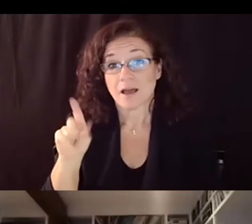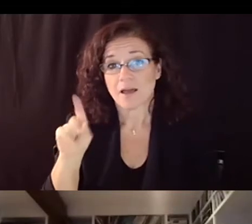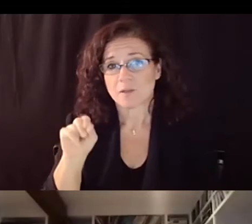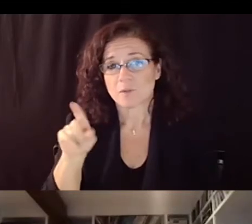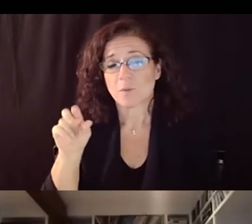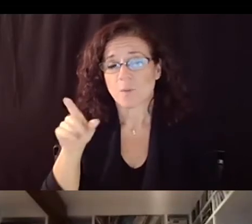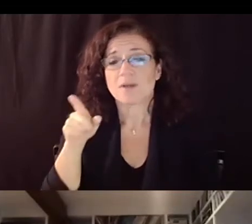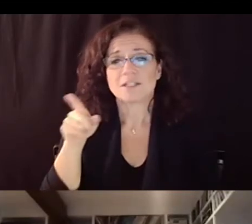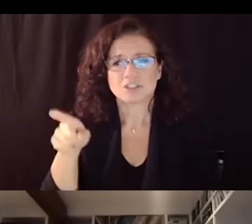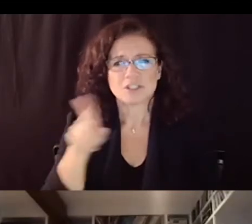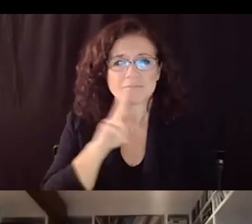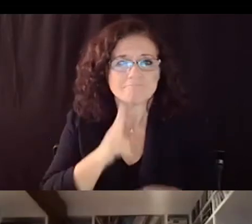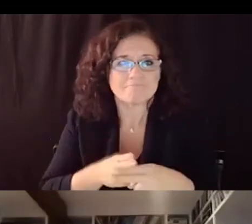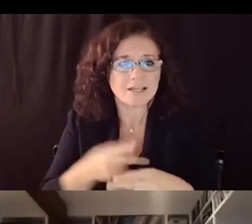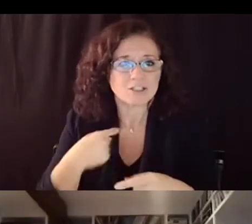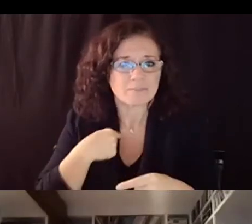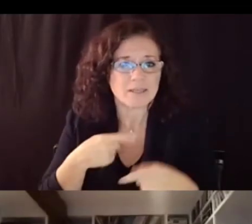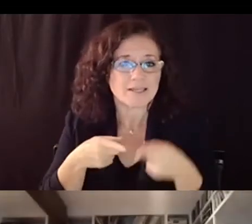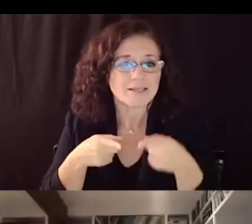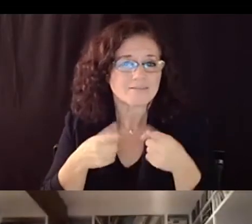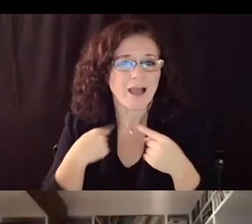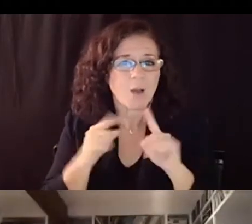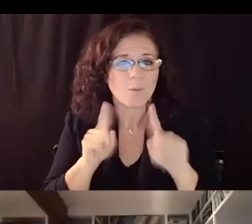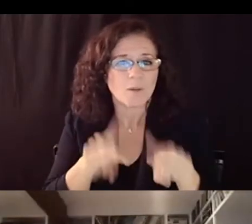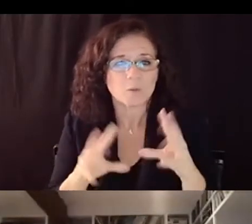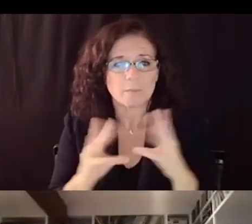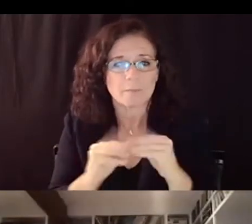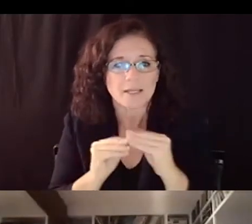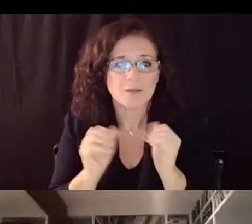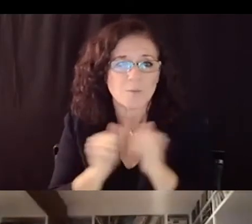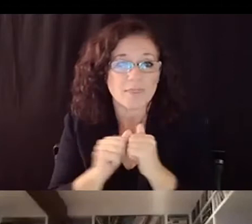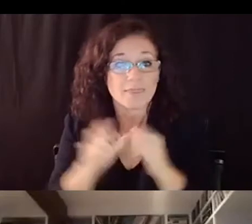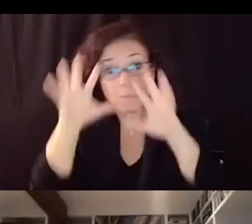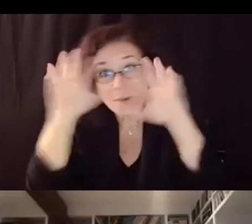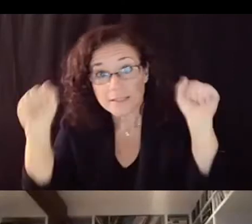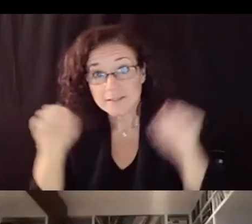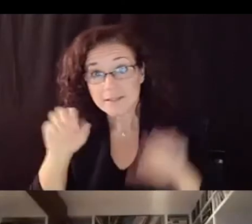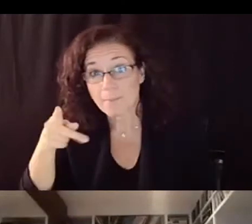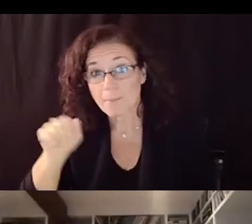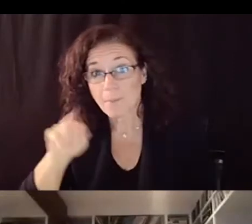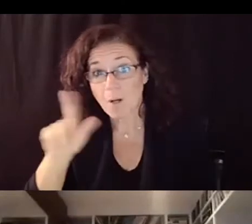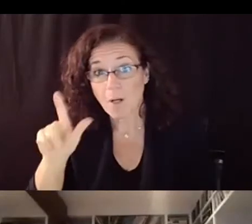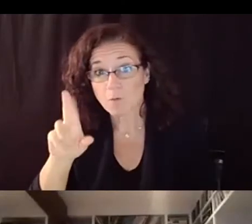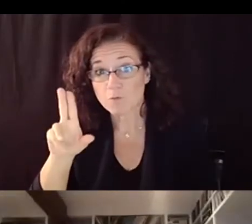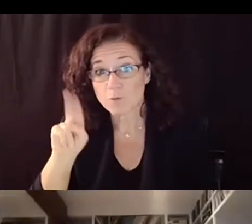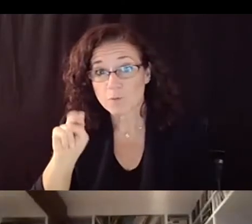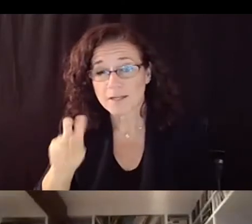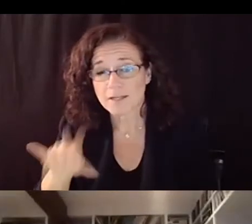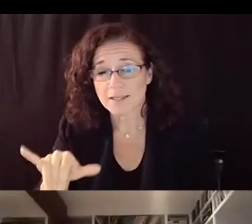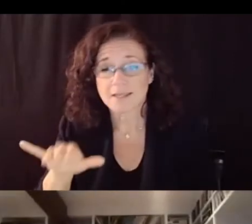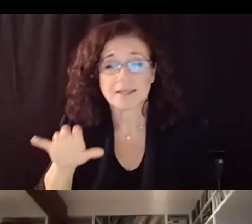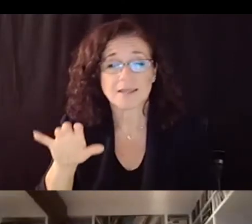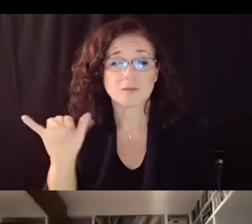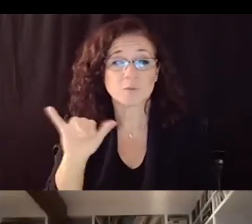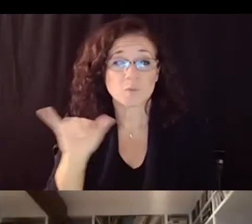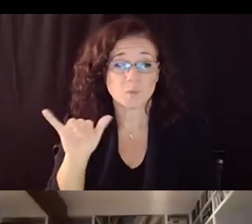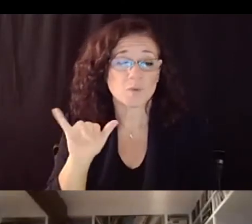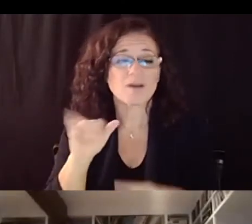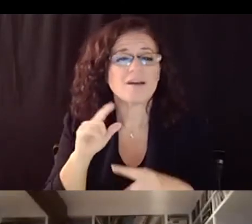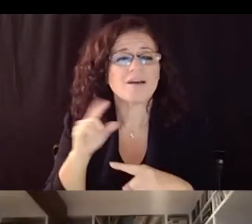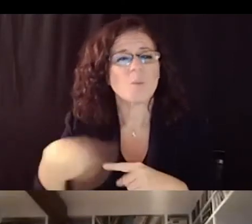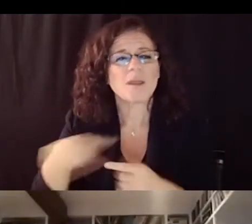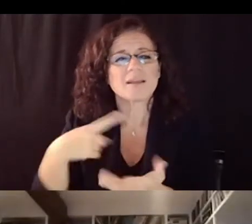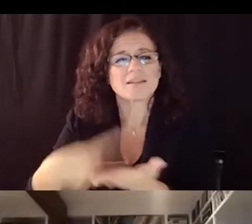with her and the cse a president paul rooney about the safe schools plan for all and i i appreciate the opportunity to